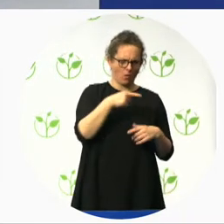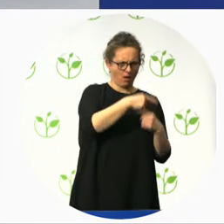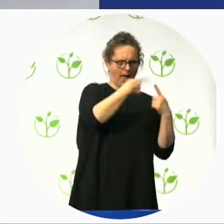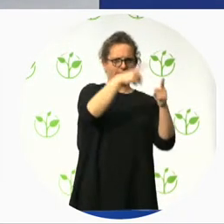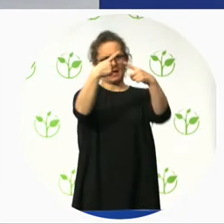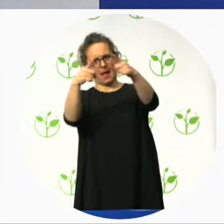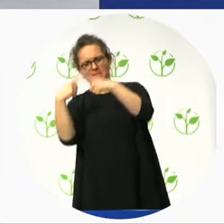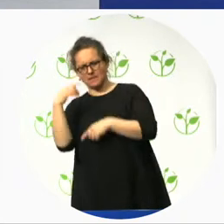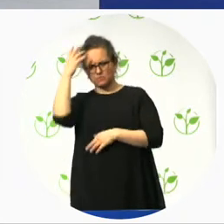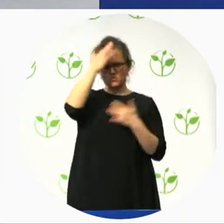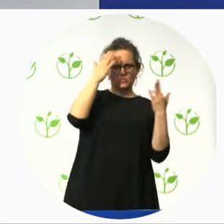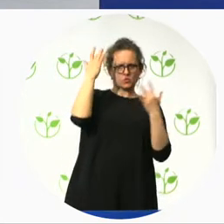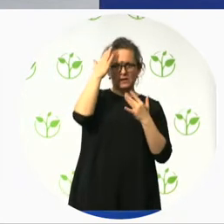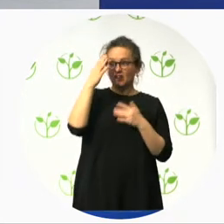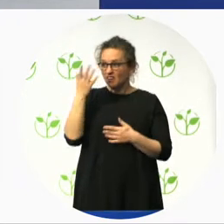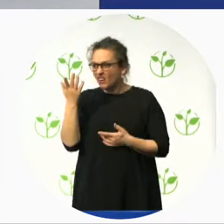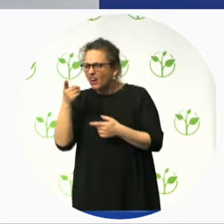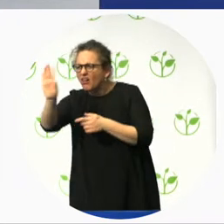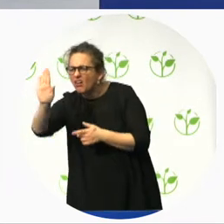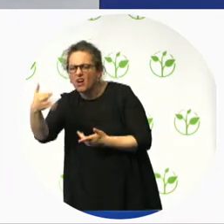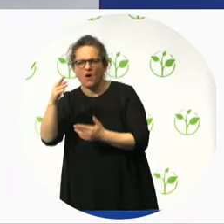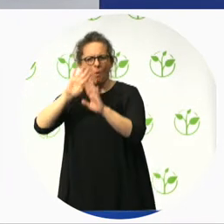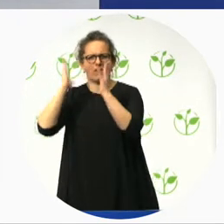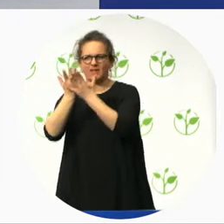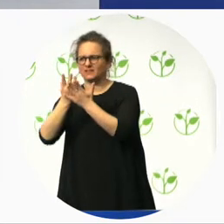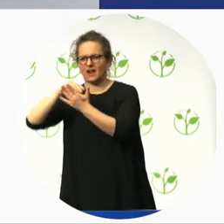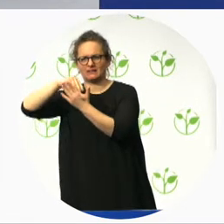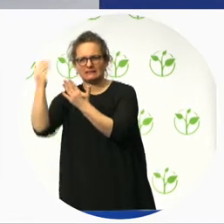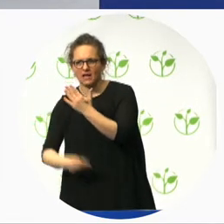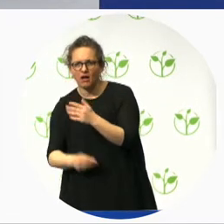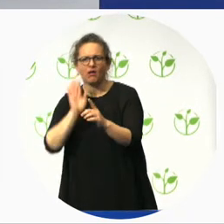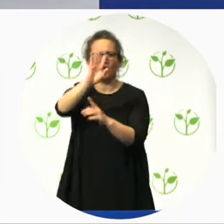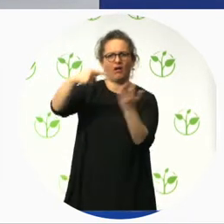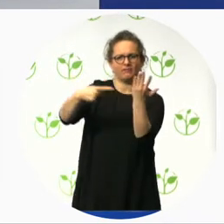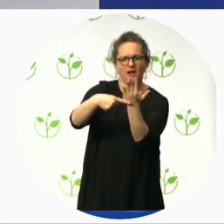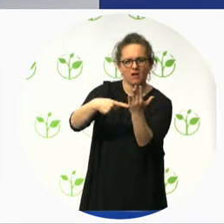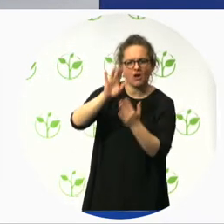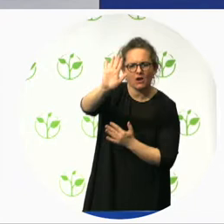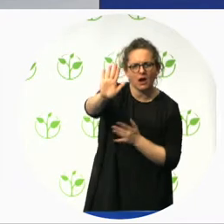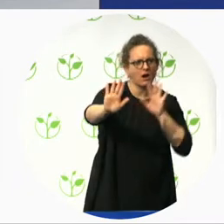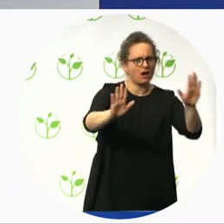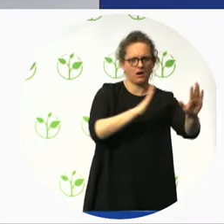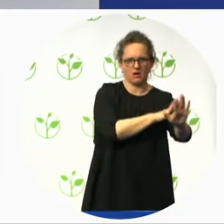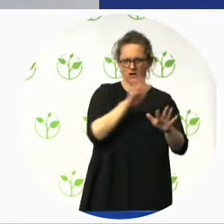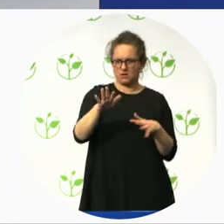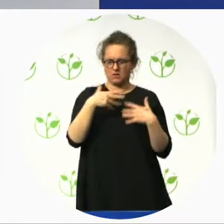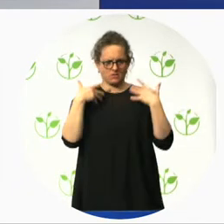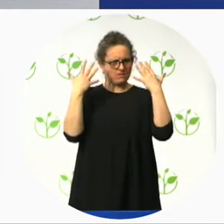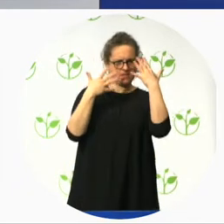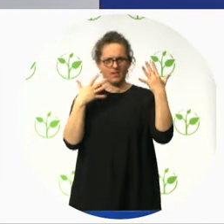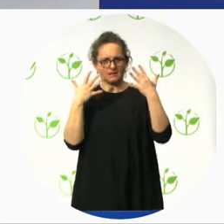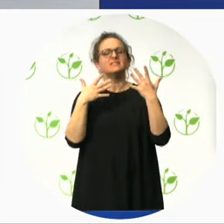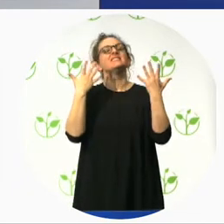engineers and clients are able to identify professionals in this field with appropriate level of knowledge and skill of further projects.